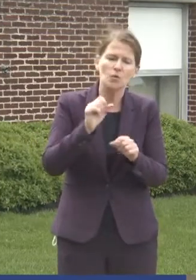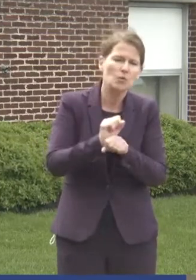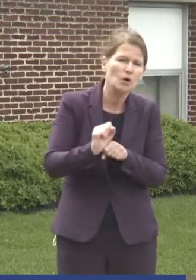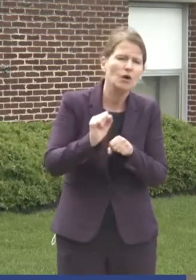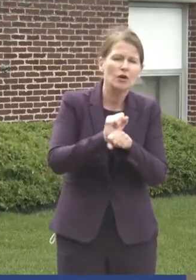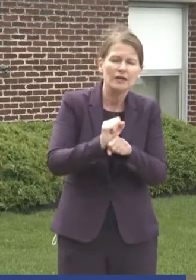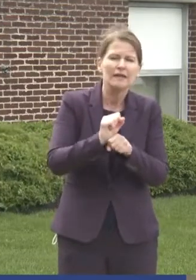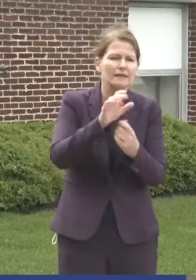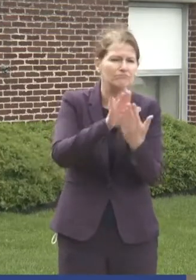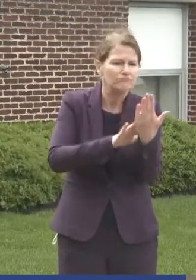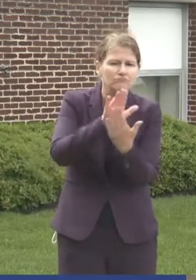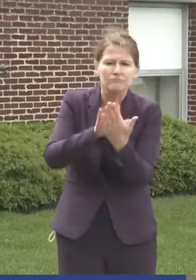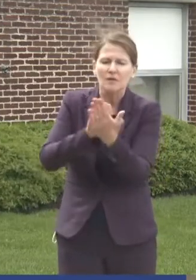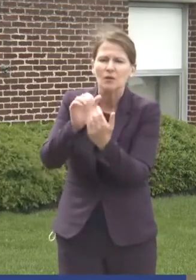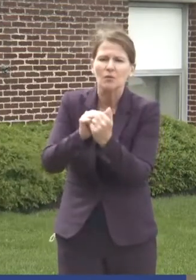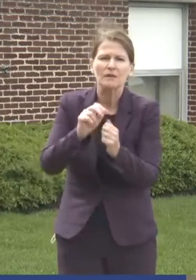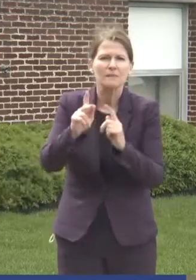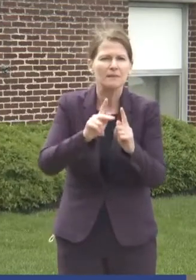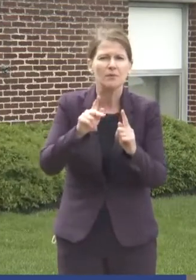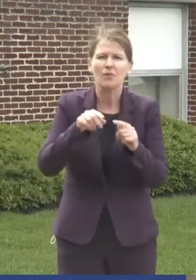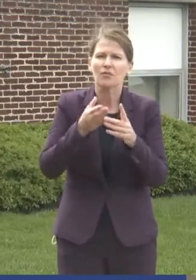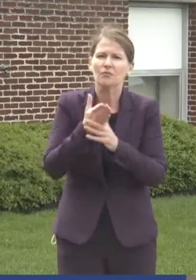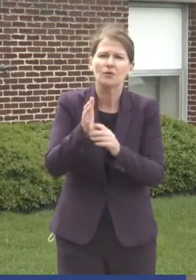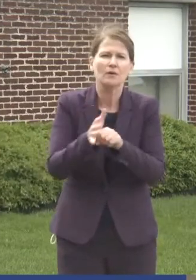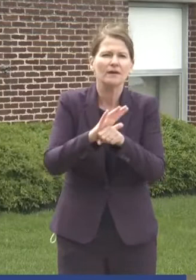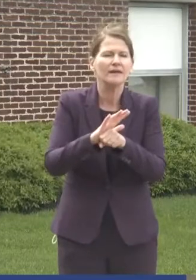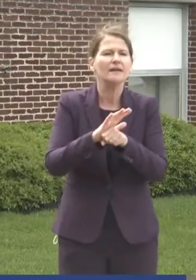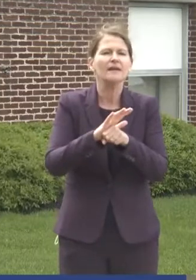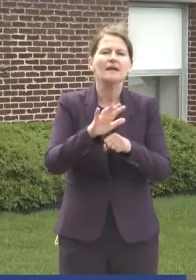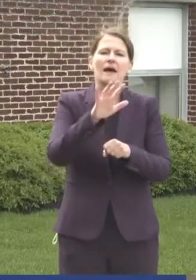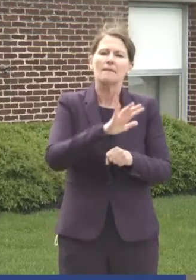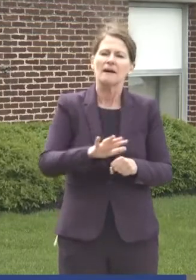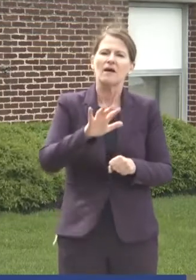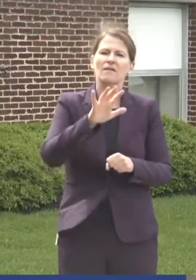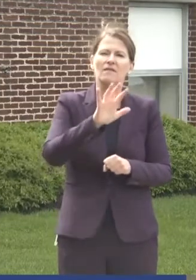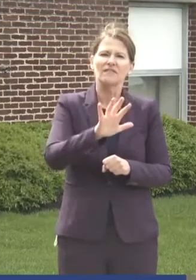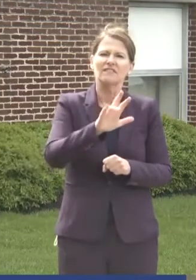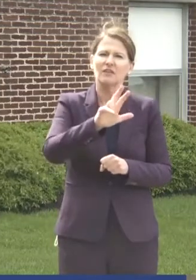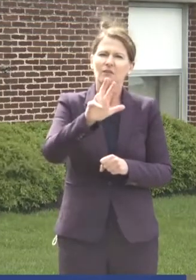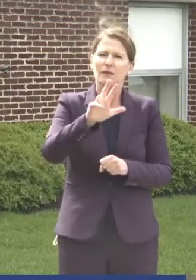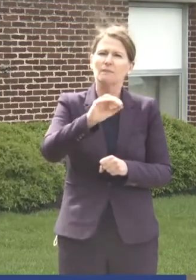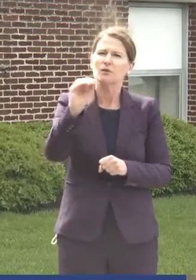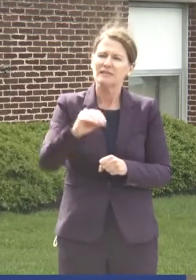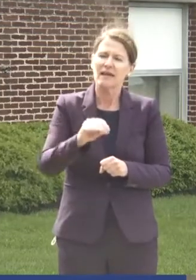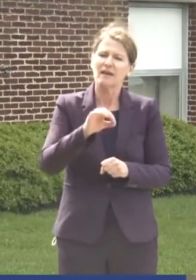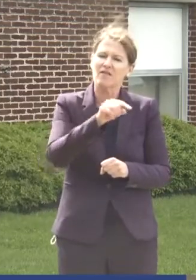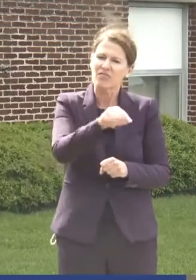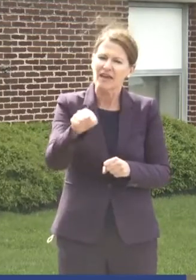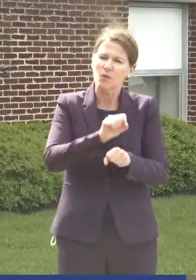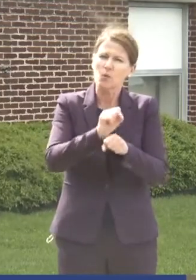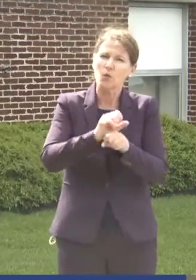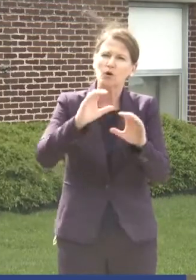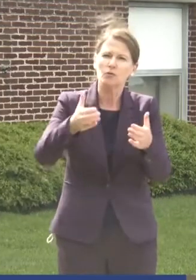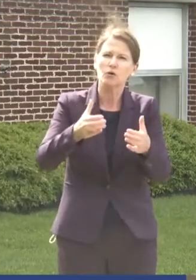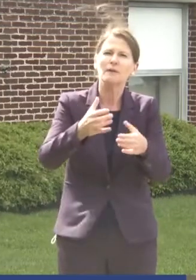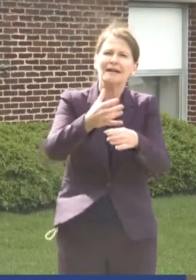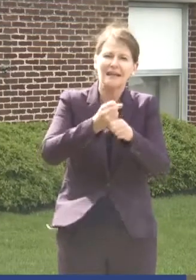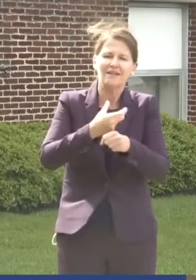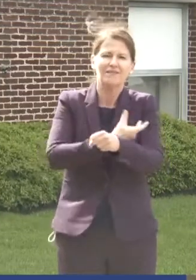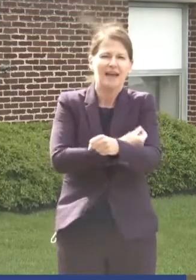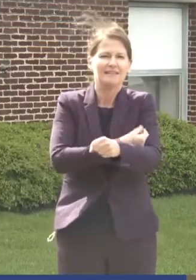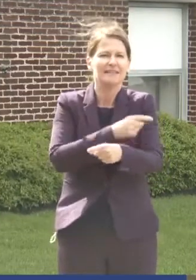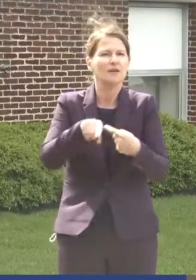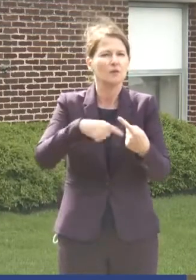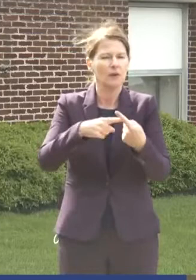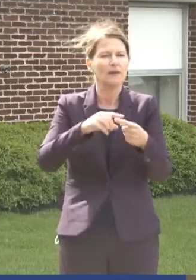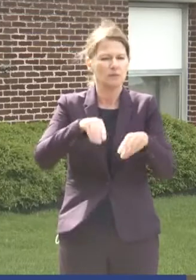throughout this pandemic, there was an uptake on average of 53% of that workforce actually getting vaccinated when